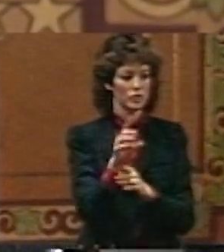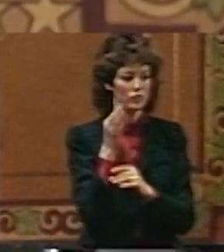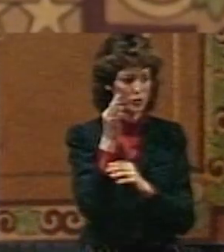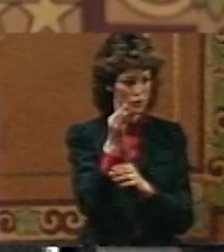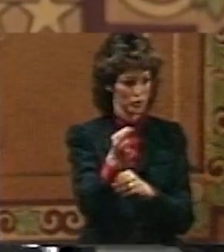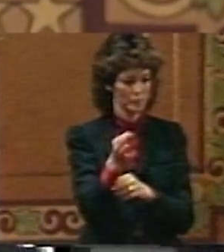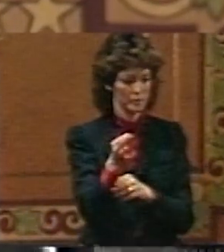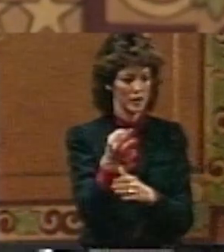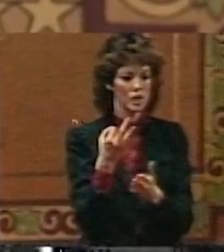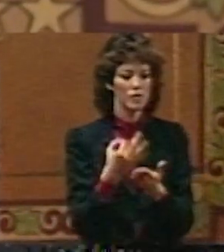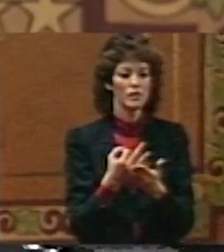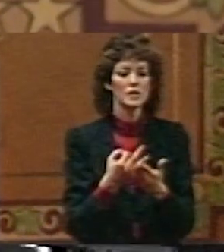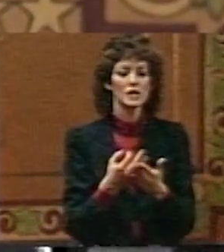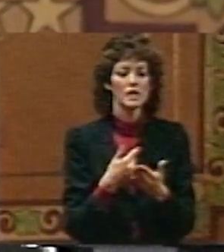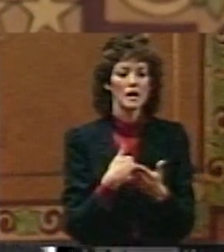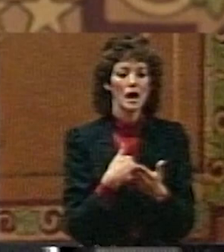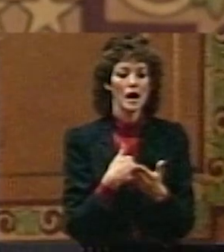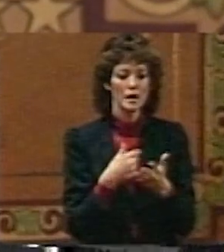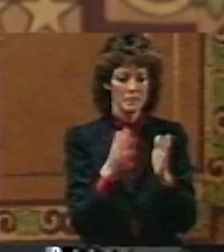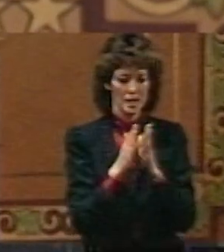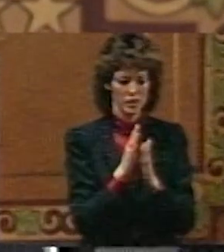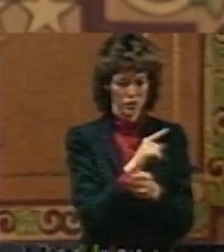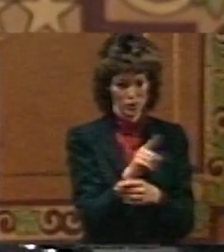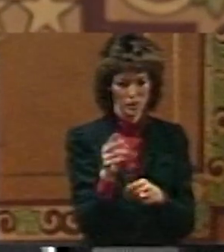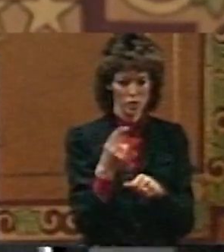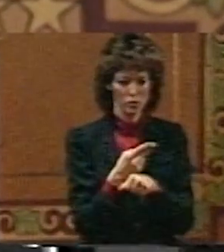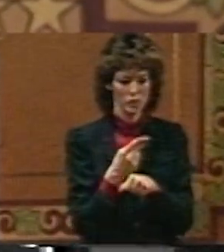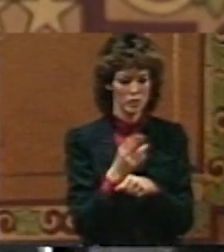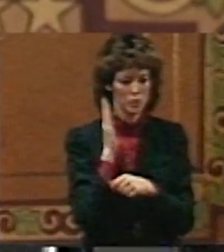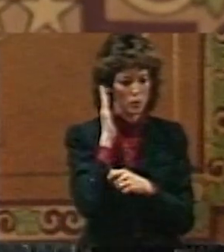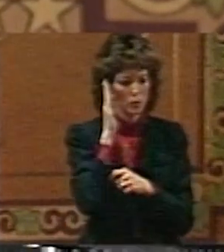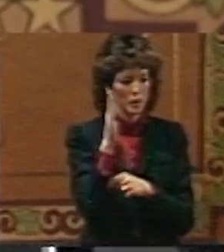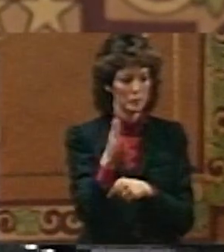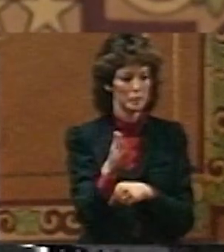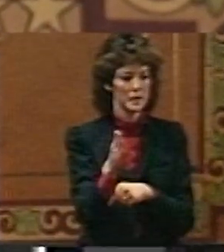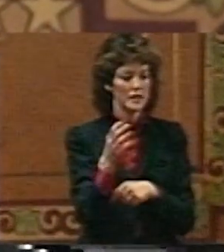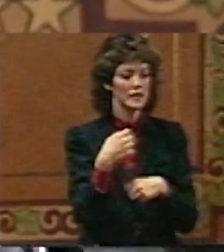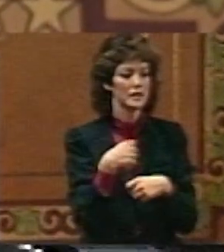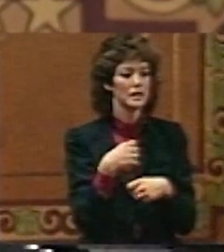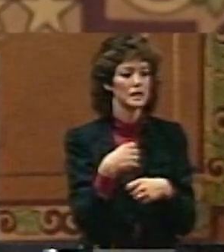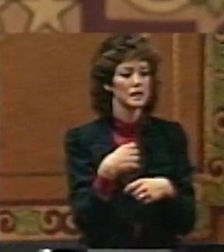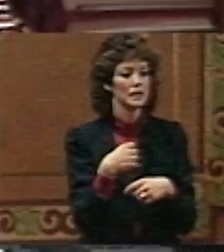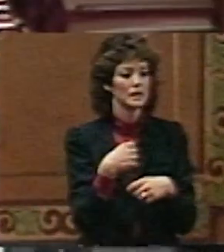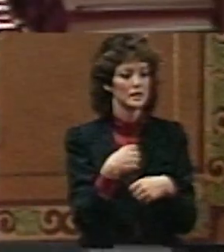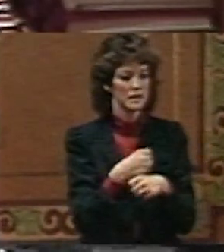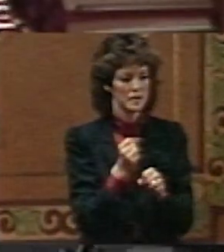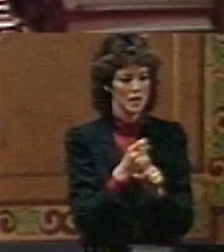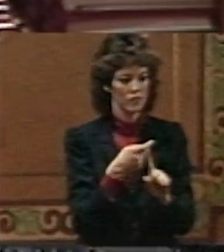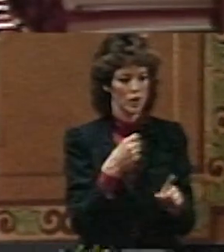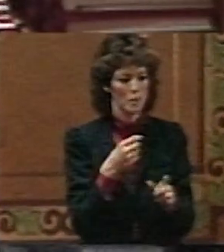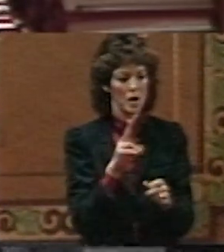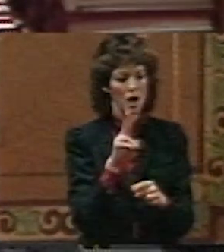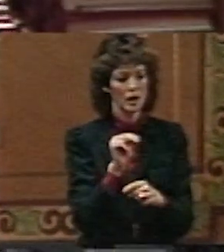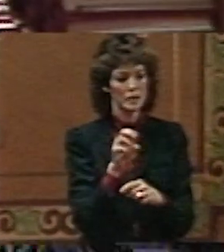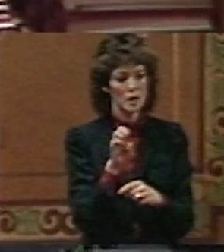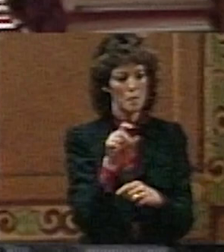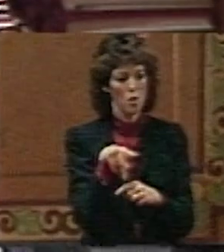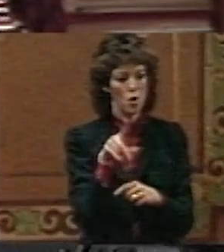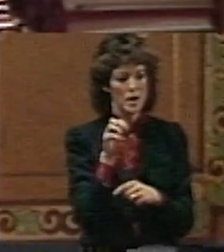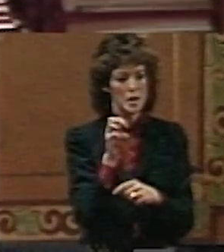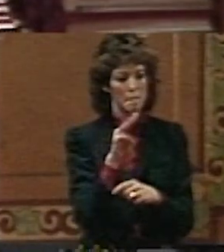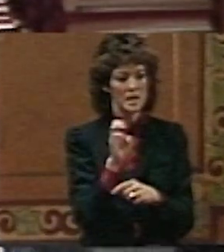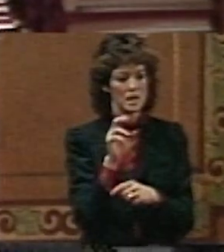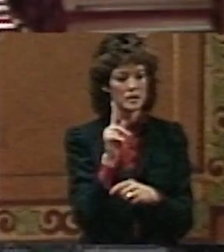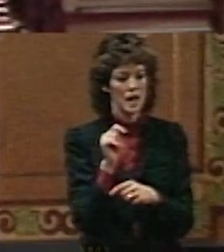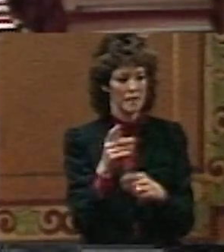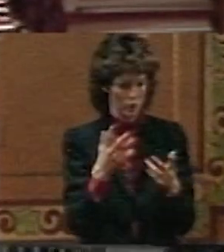The funds that I intend to, that I'm asking you to use, will be designed from the unemployment contribution mechanism that